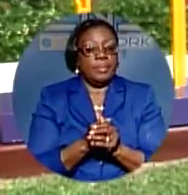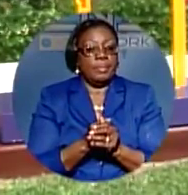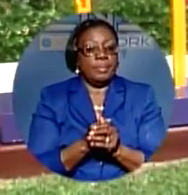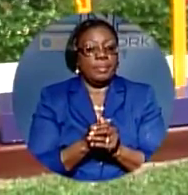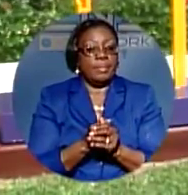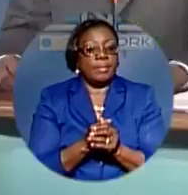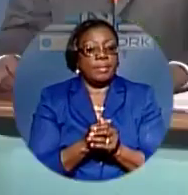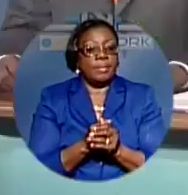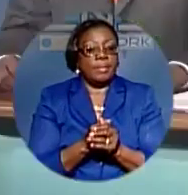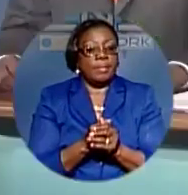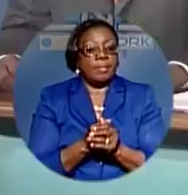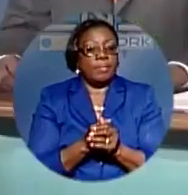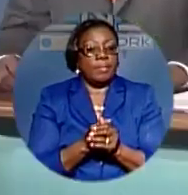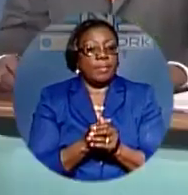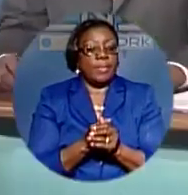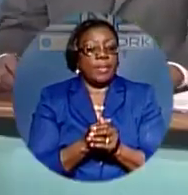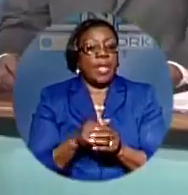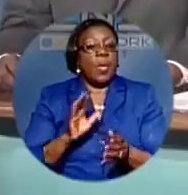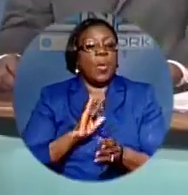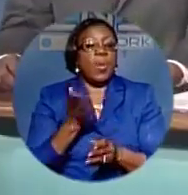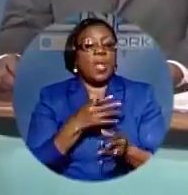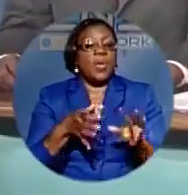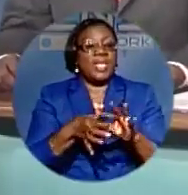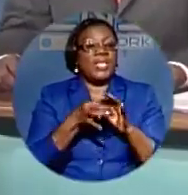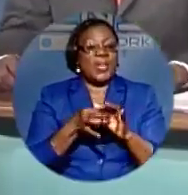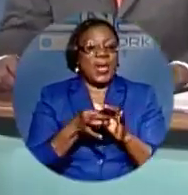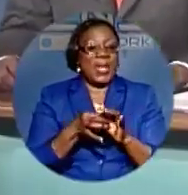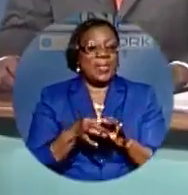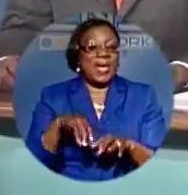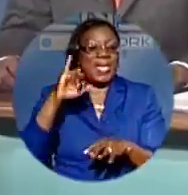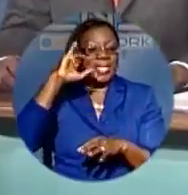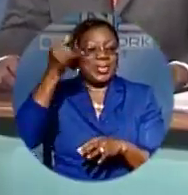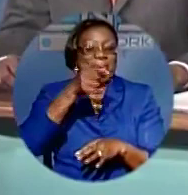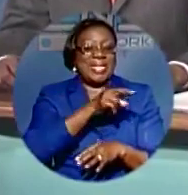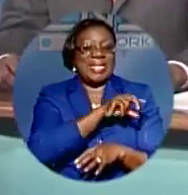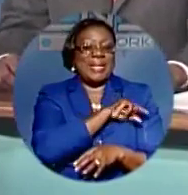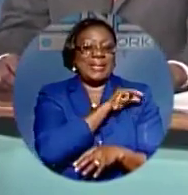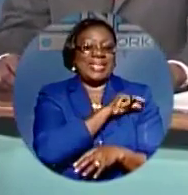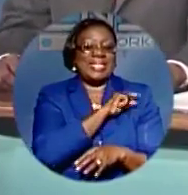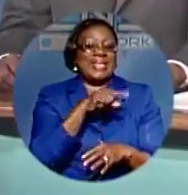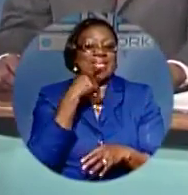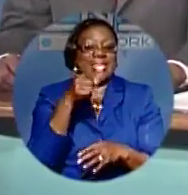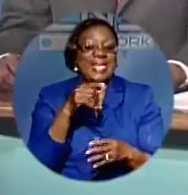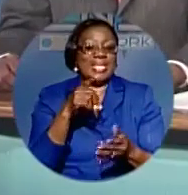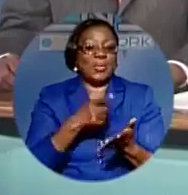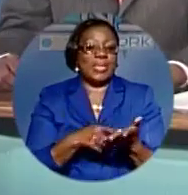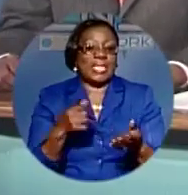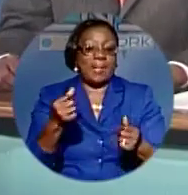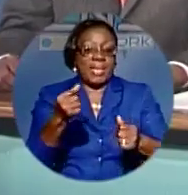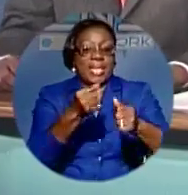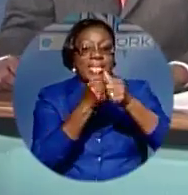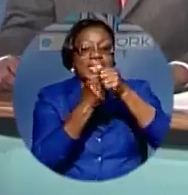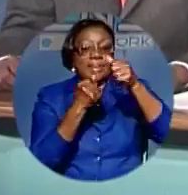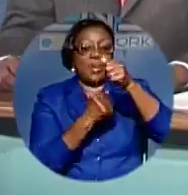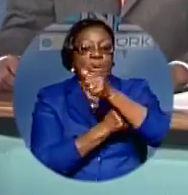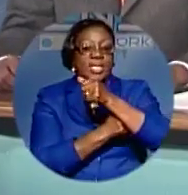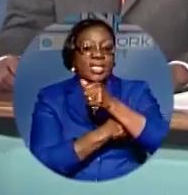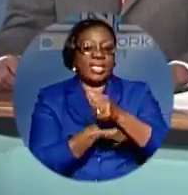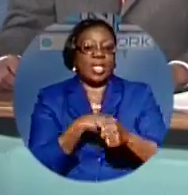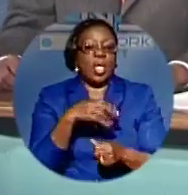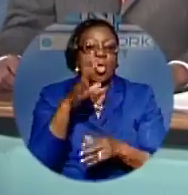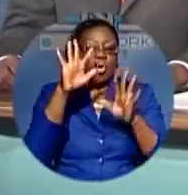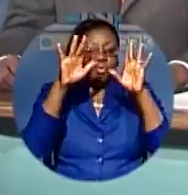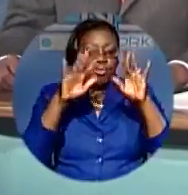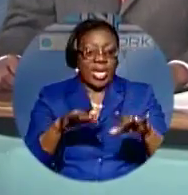the community. Well, we're joined now by the total package, Julian Gibson, who's going to tell us what's up in sports. Well, rain washing